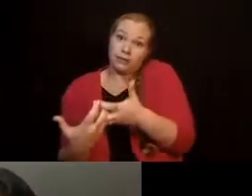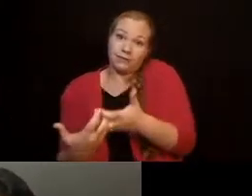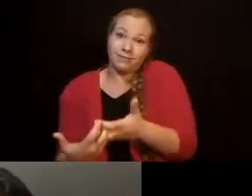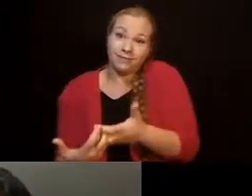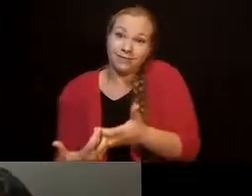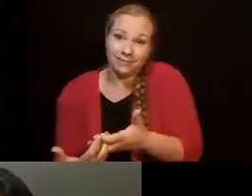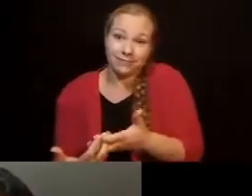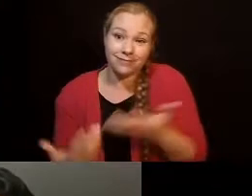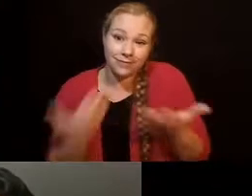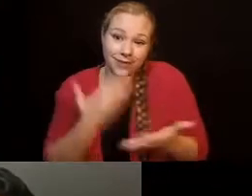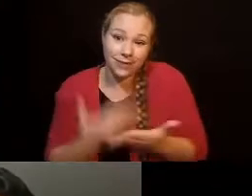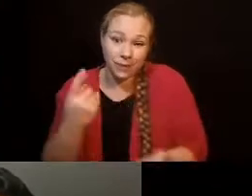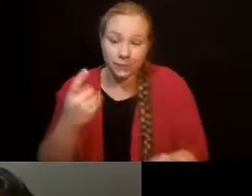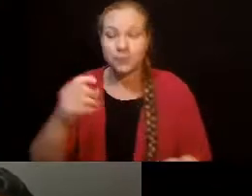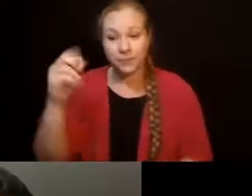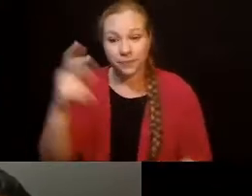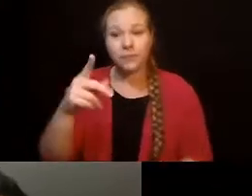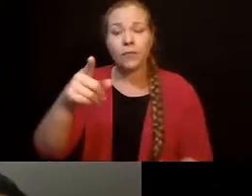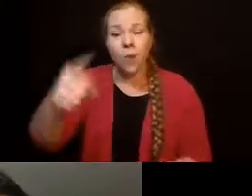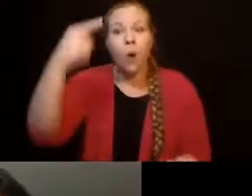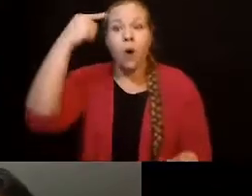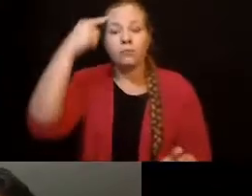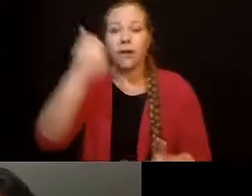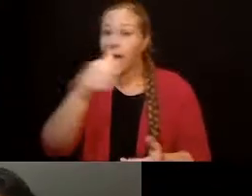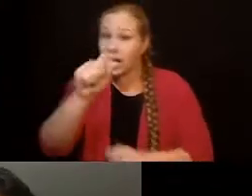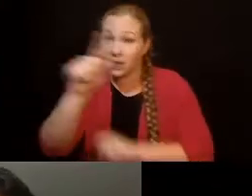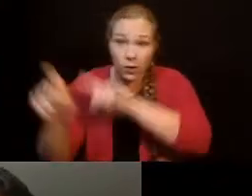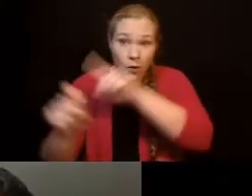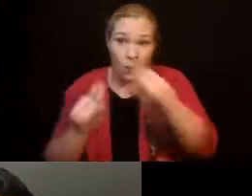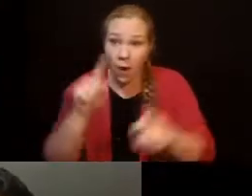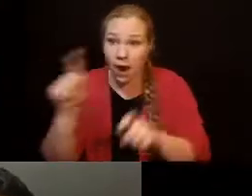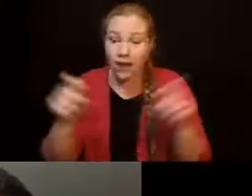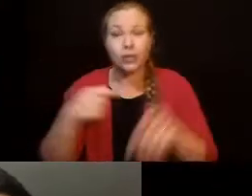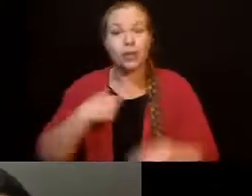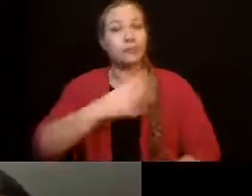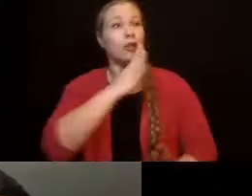Emily can help keep an eye on the chat box for us as well.